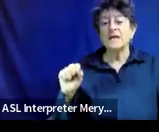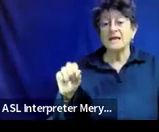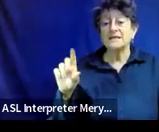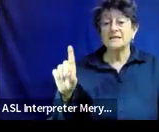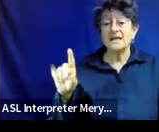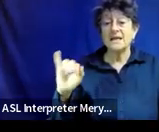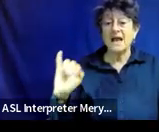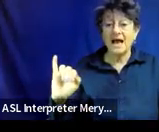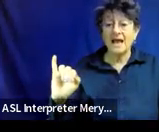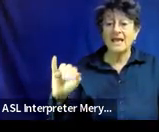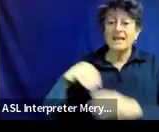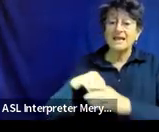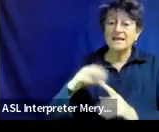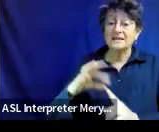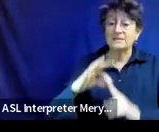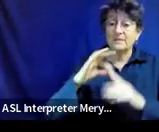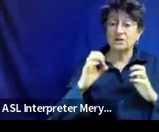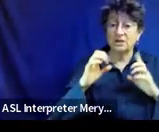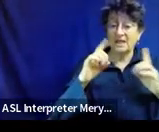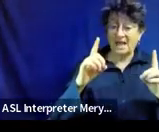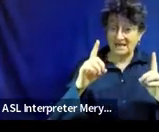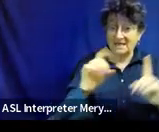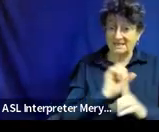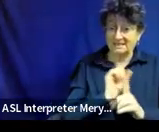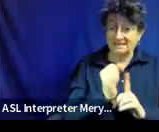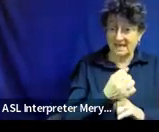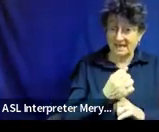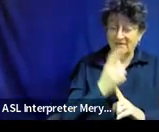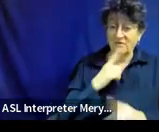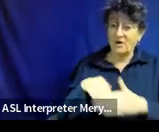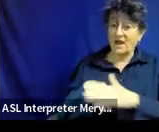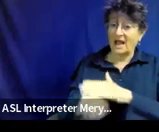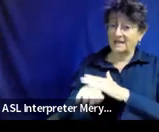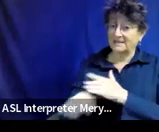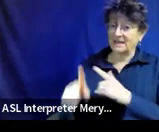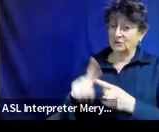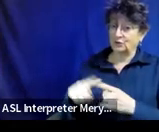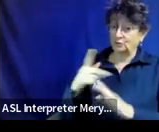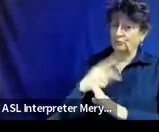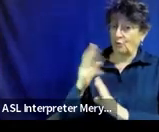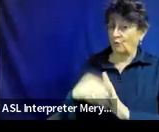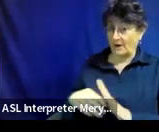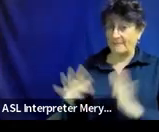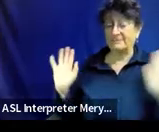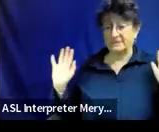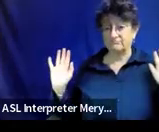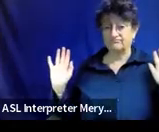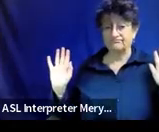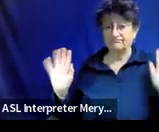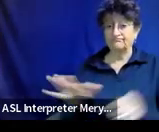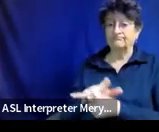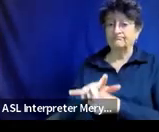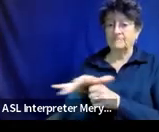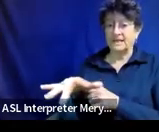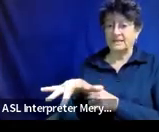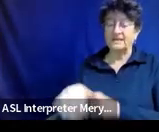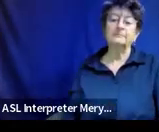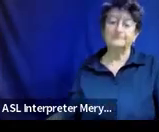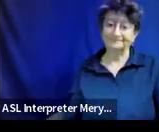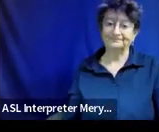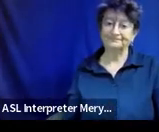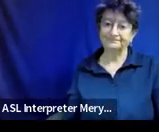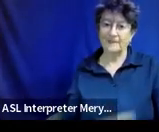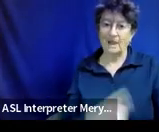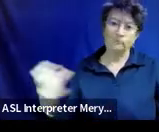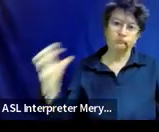setting to access her programming. Okay. that would be plenty. That's a mouthful actually right